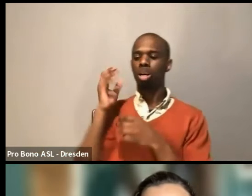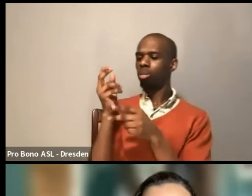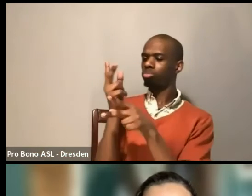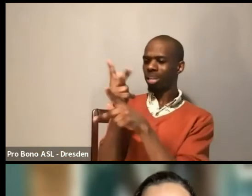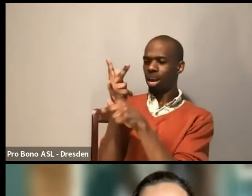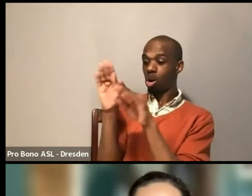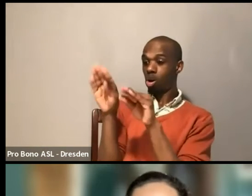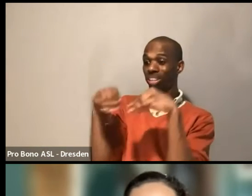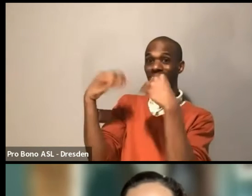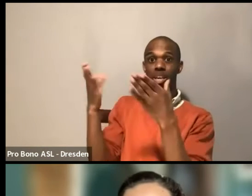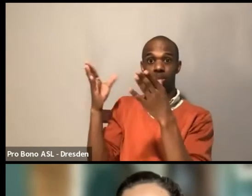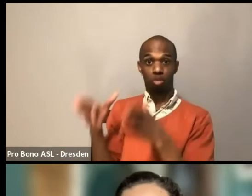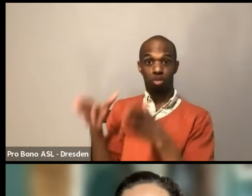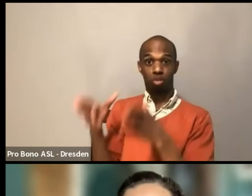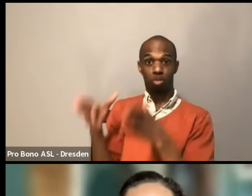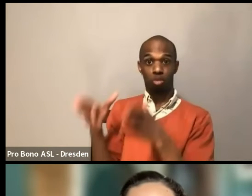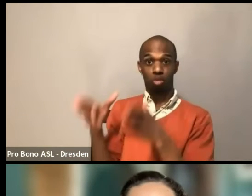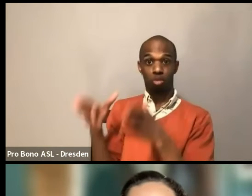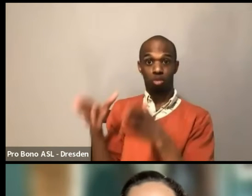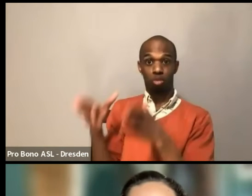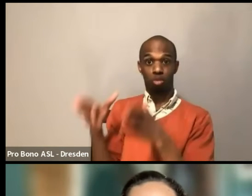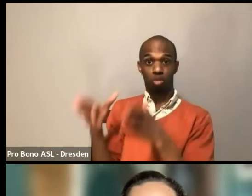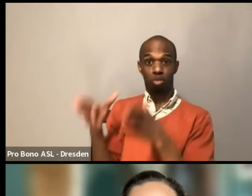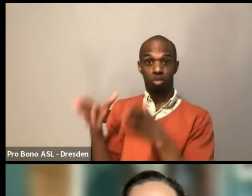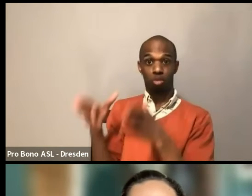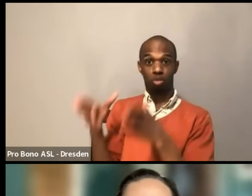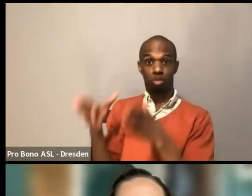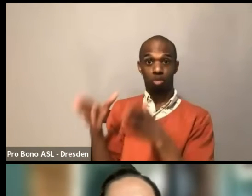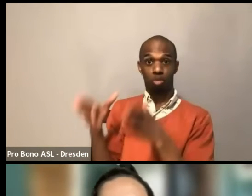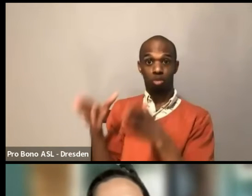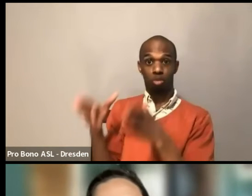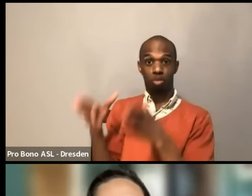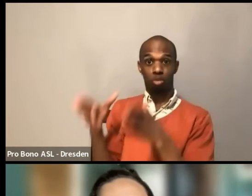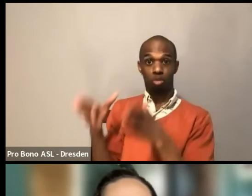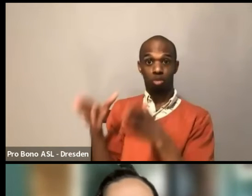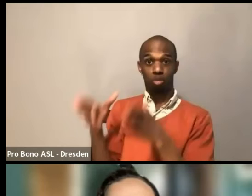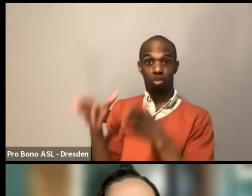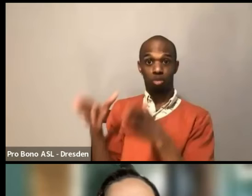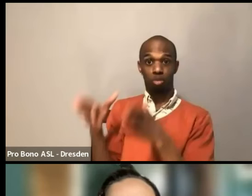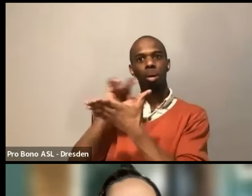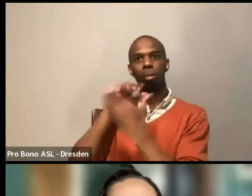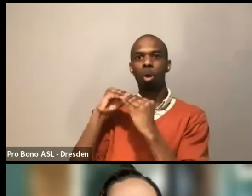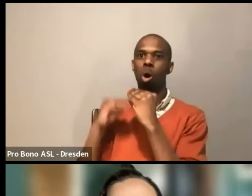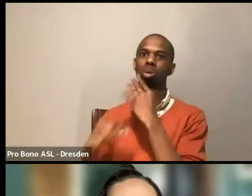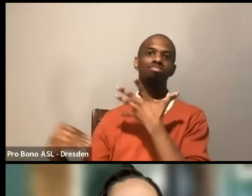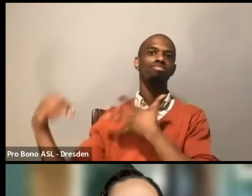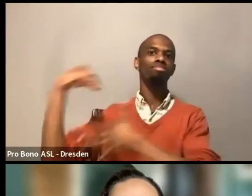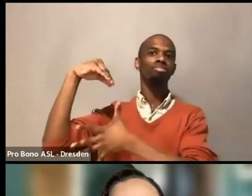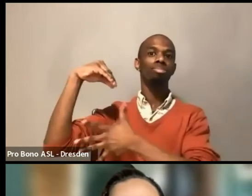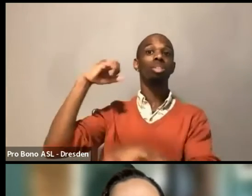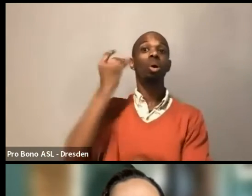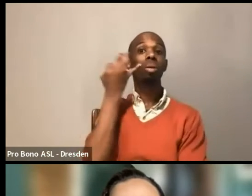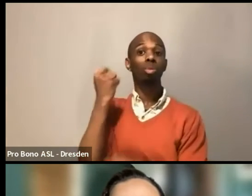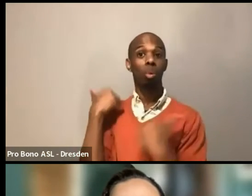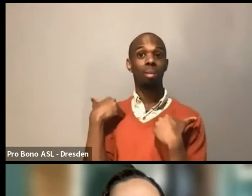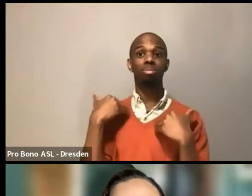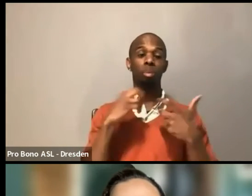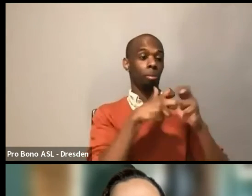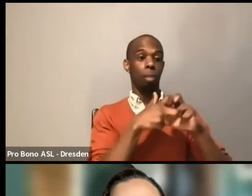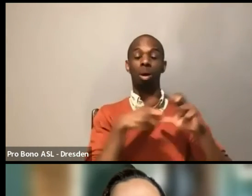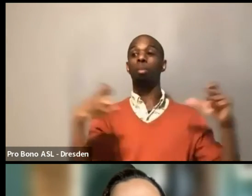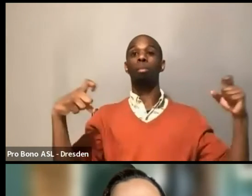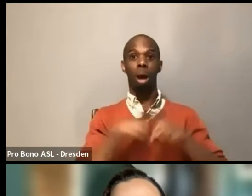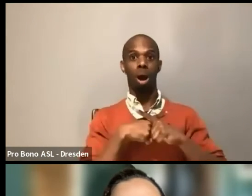would you treat any other valid conflicts, whatever strategy your organization has for sustainability. It's just asking your value